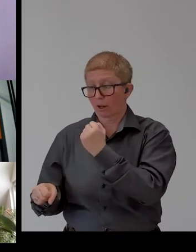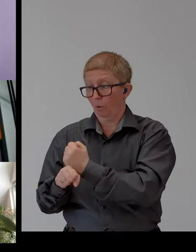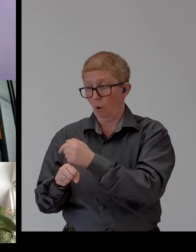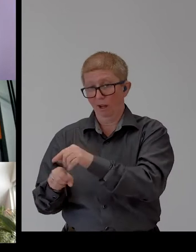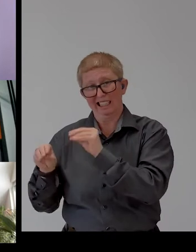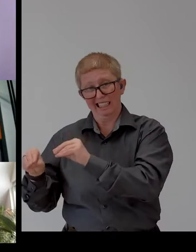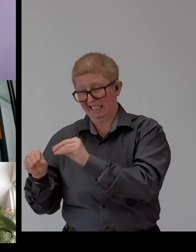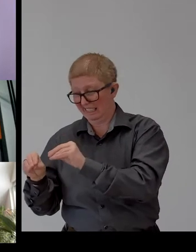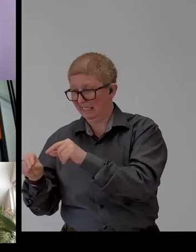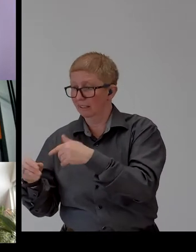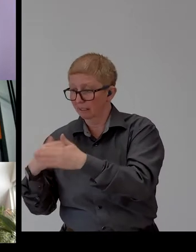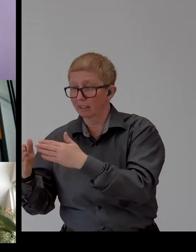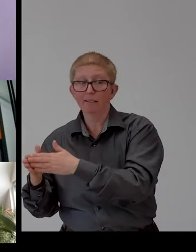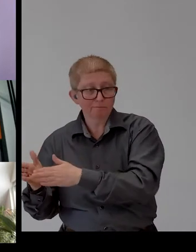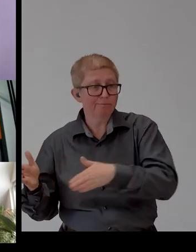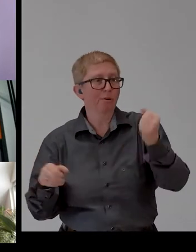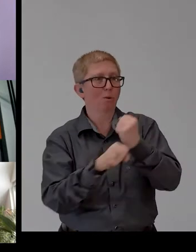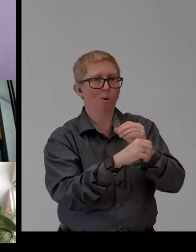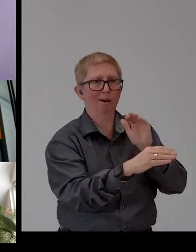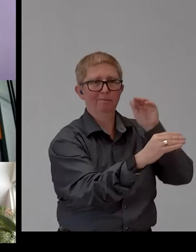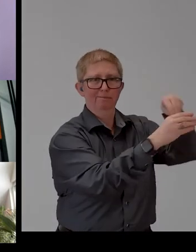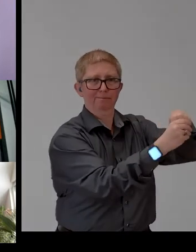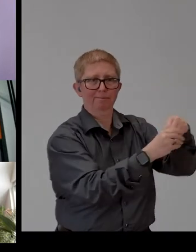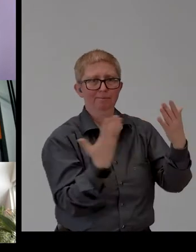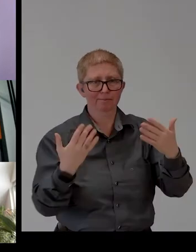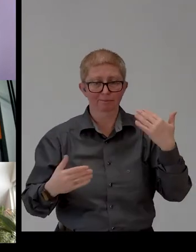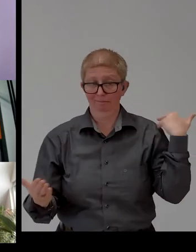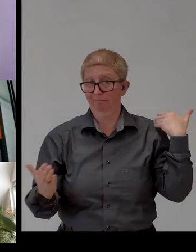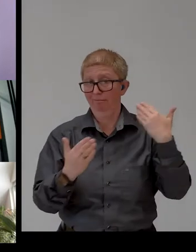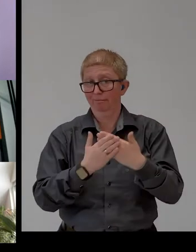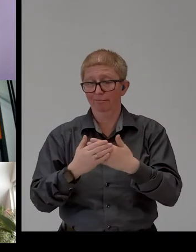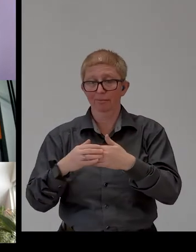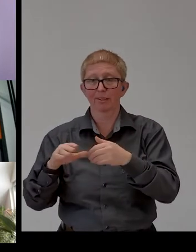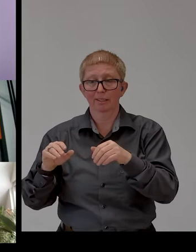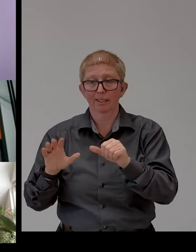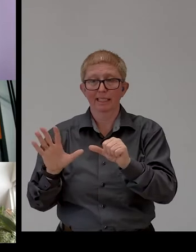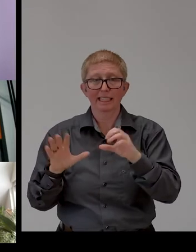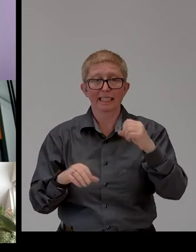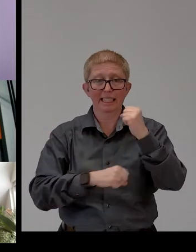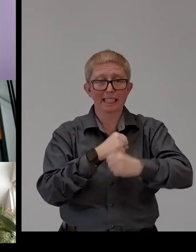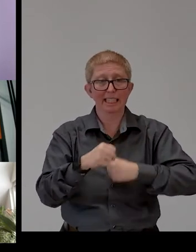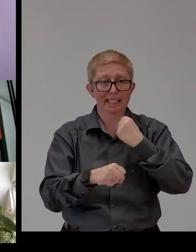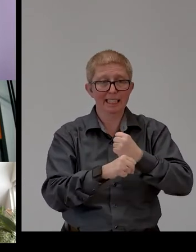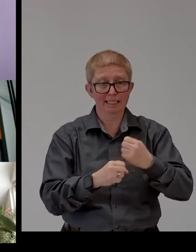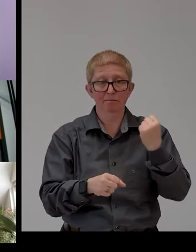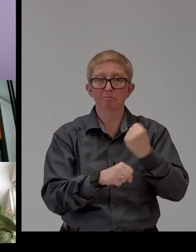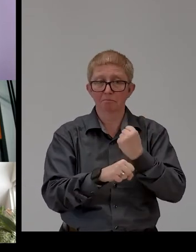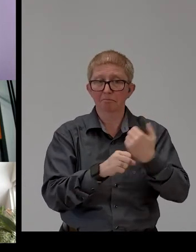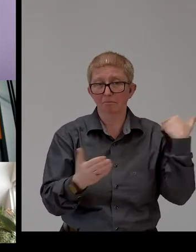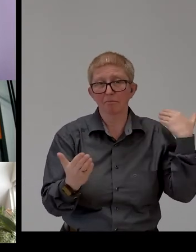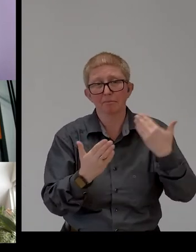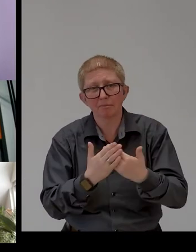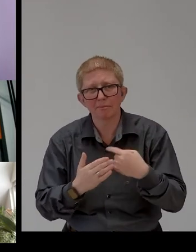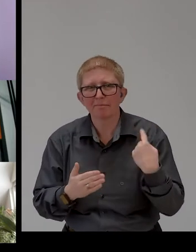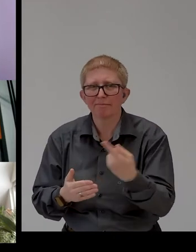we celebrate 60 years of existence. Being here, sharing our experience with you is a gift and a great satisfaction for us. Thank you